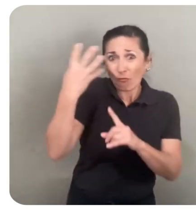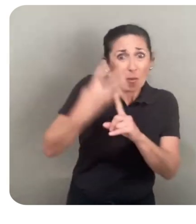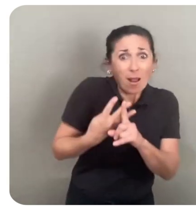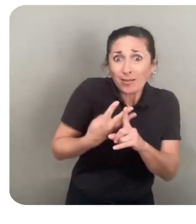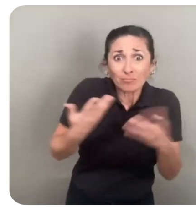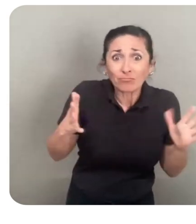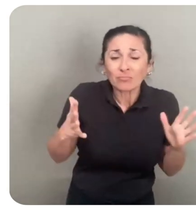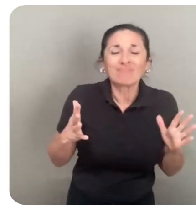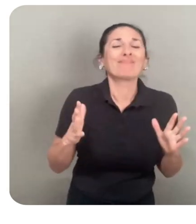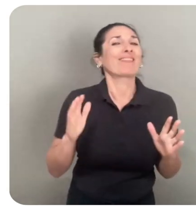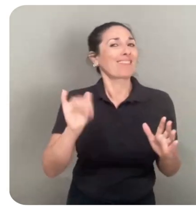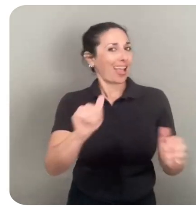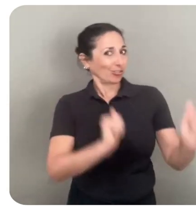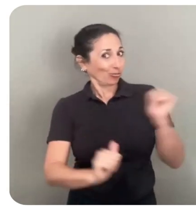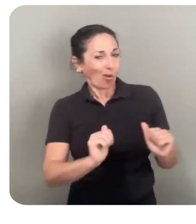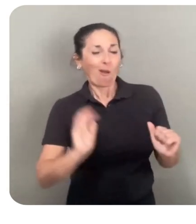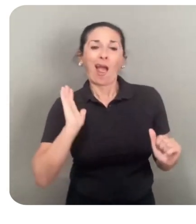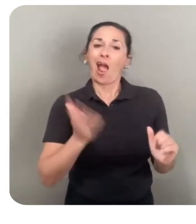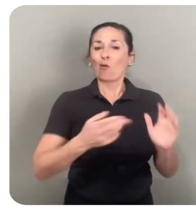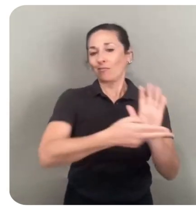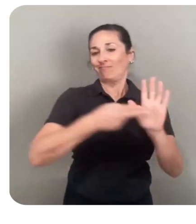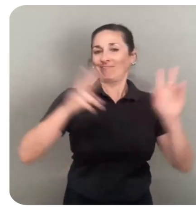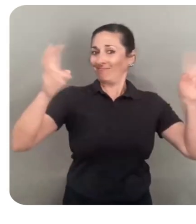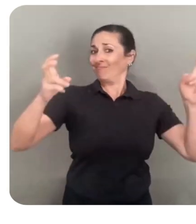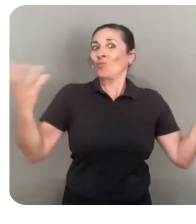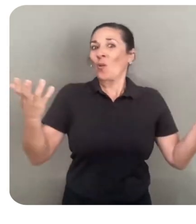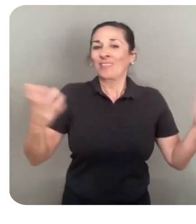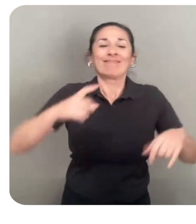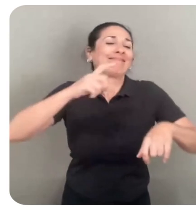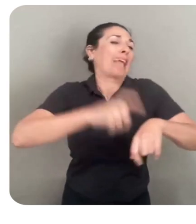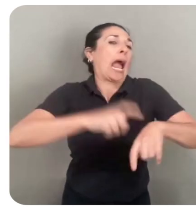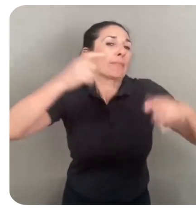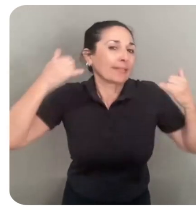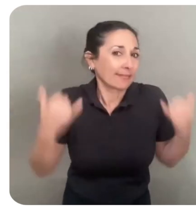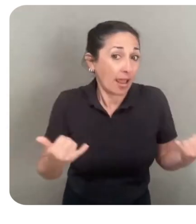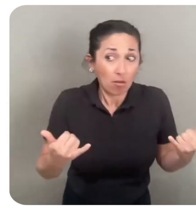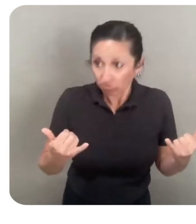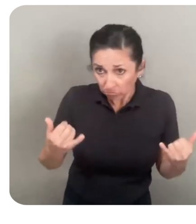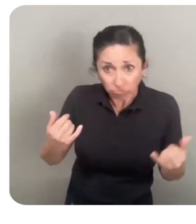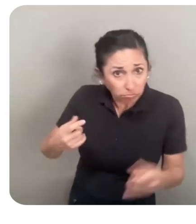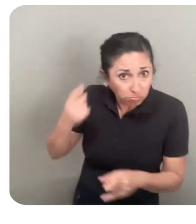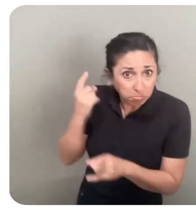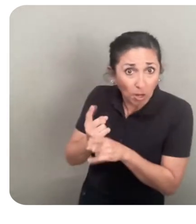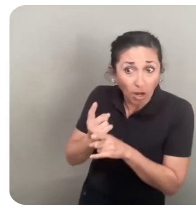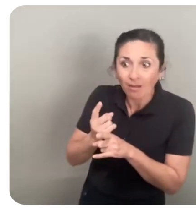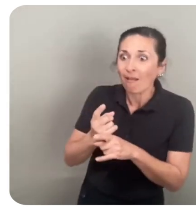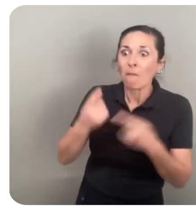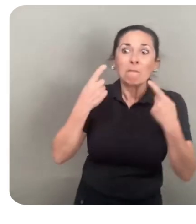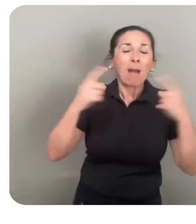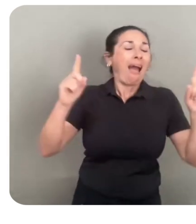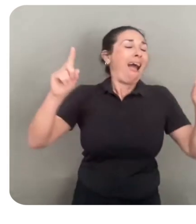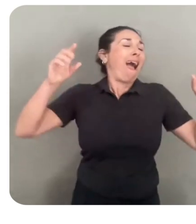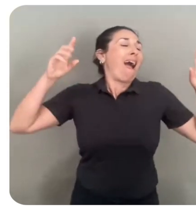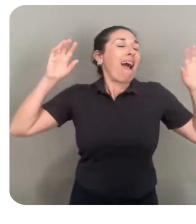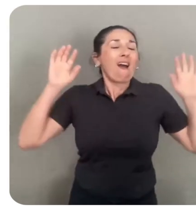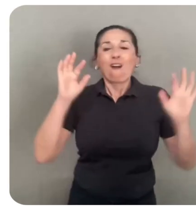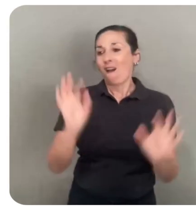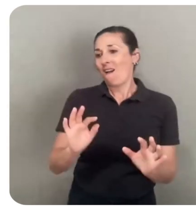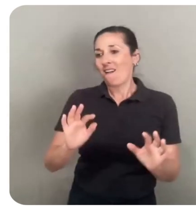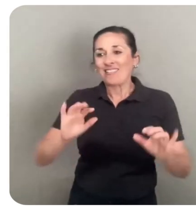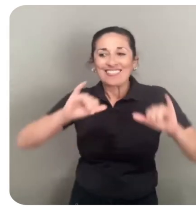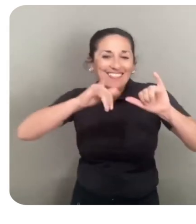that show, our tagline was, the time is now. We were right. We had finally nailed the form factor.